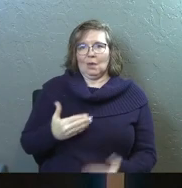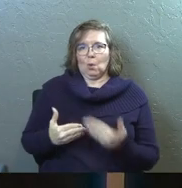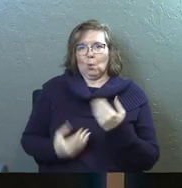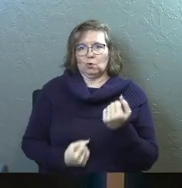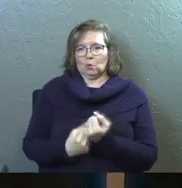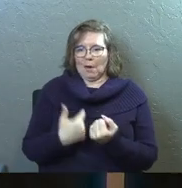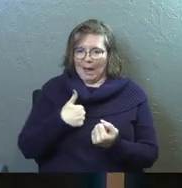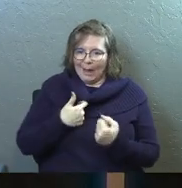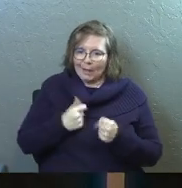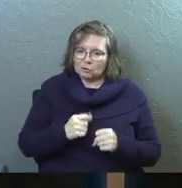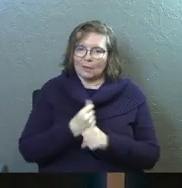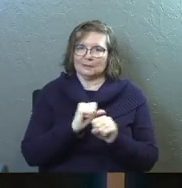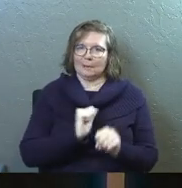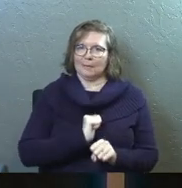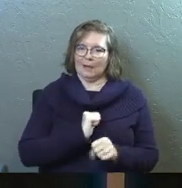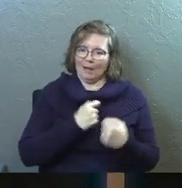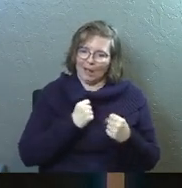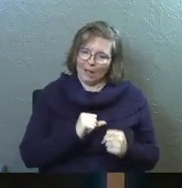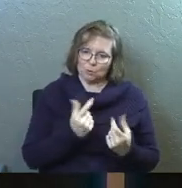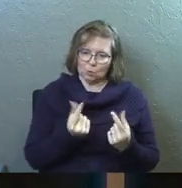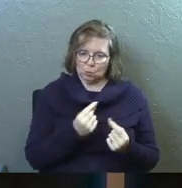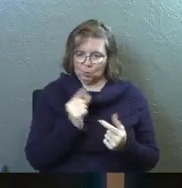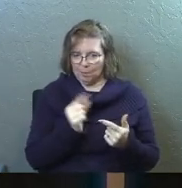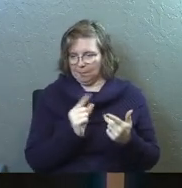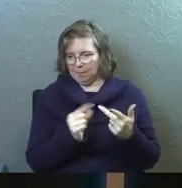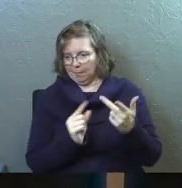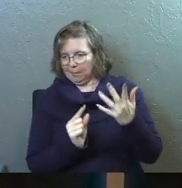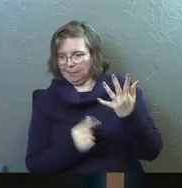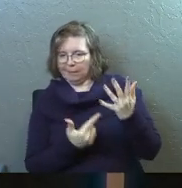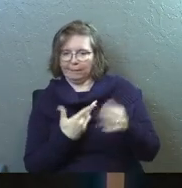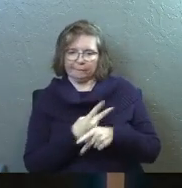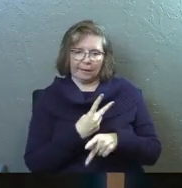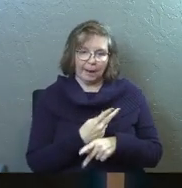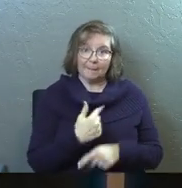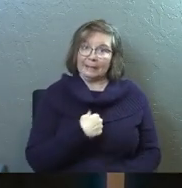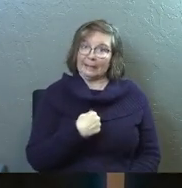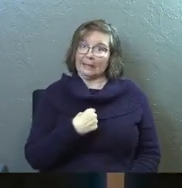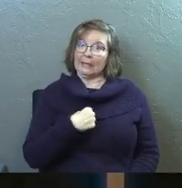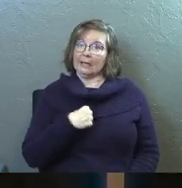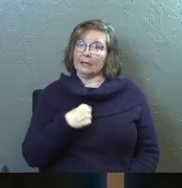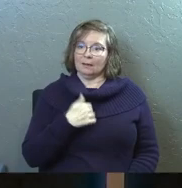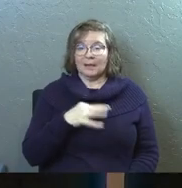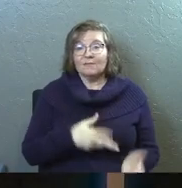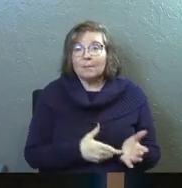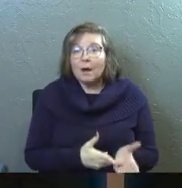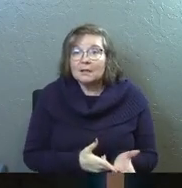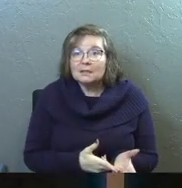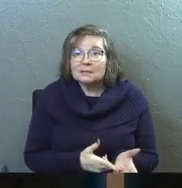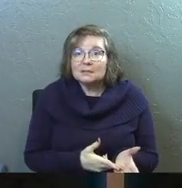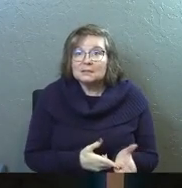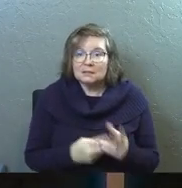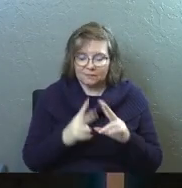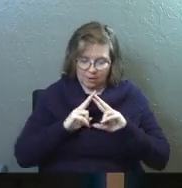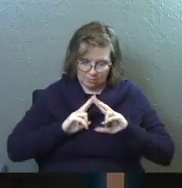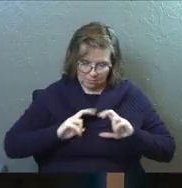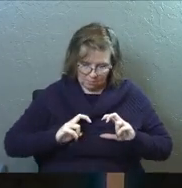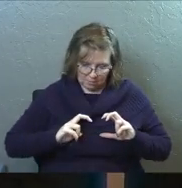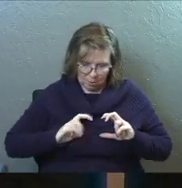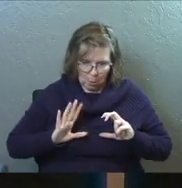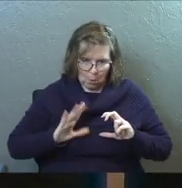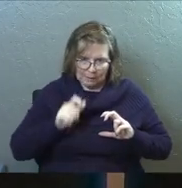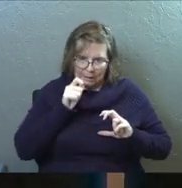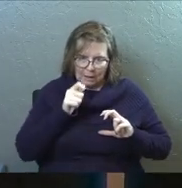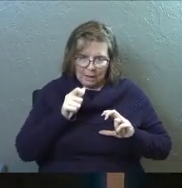I'm the one who's trying to put it all together. I'm the one who's trying to walk this out and figure things out. It's me, if I'm being honest, but he's the cornerstone.